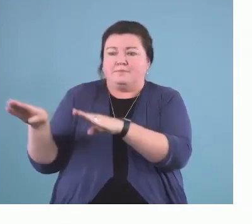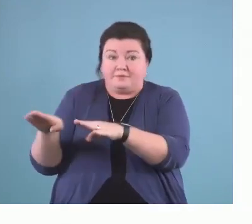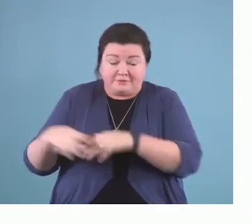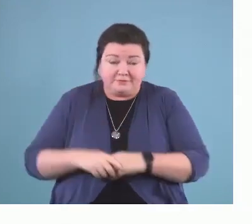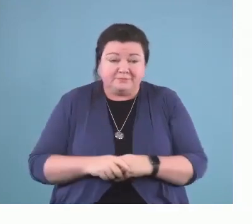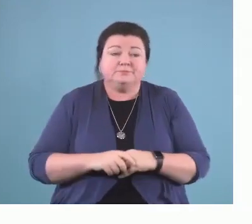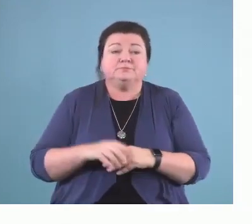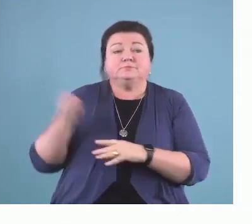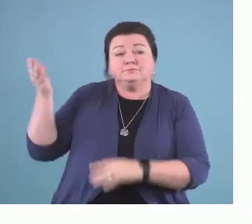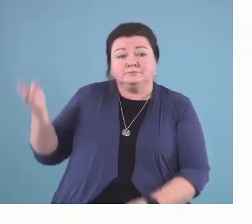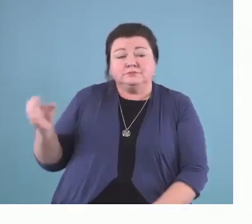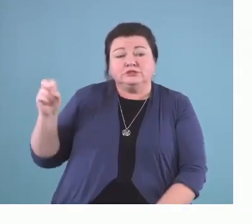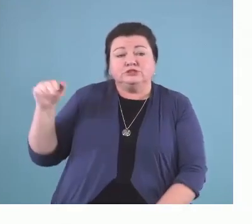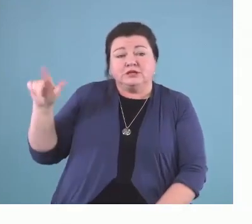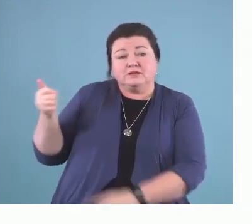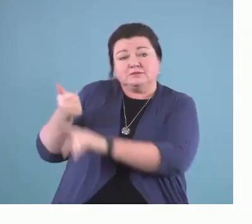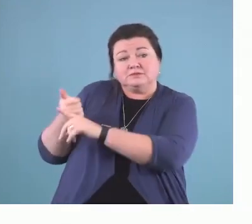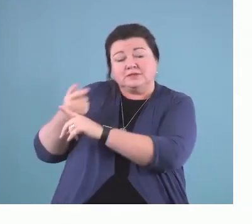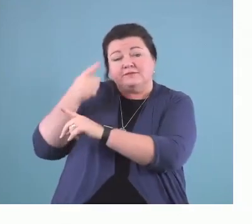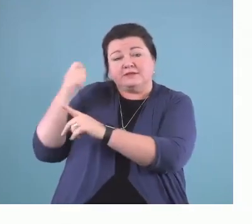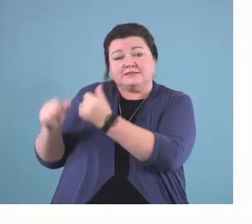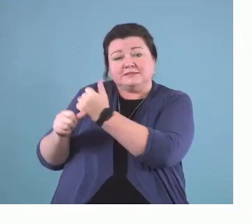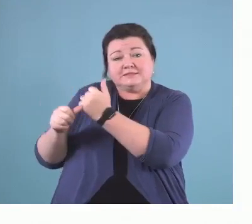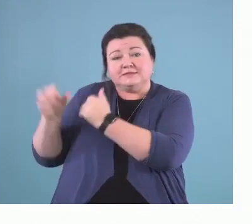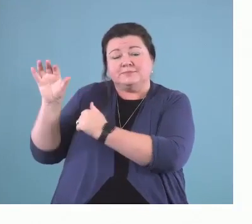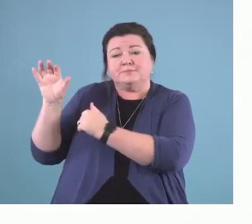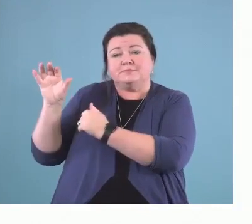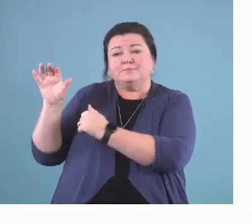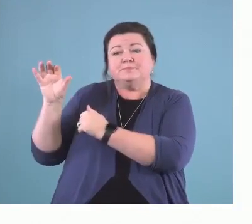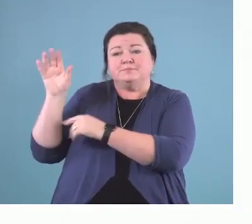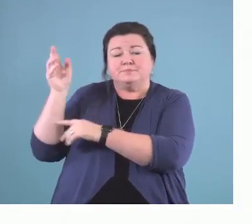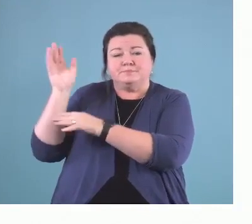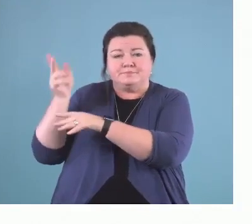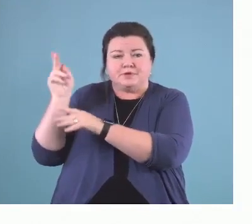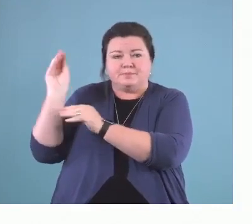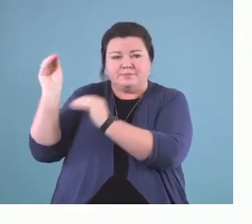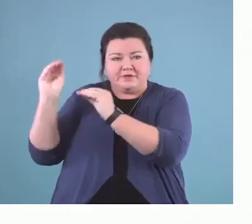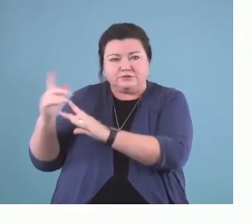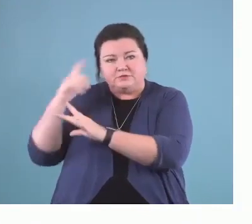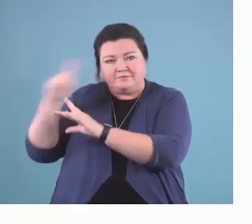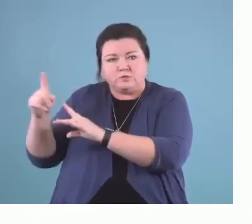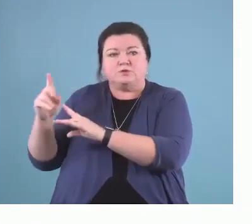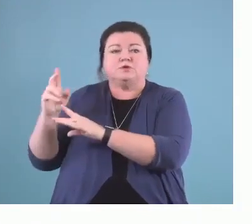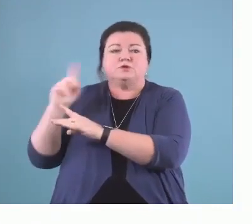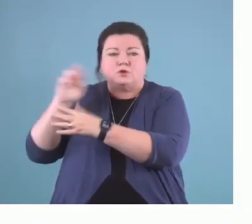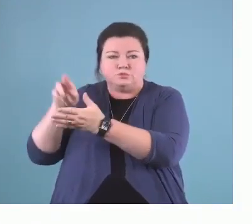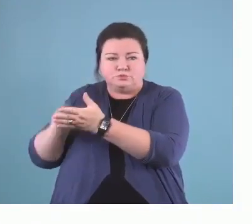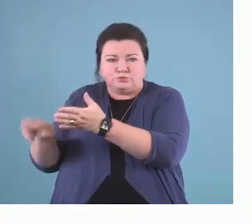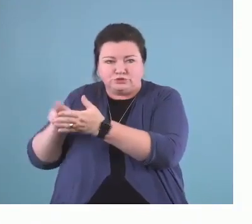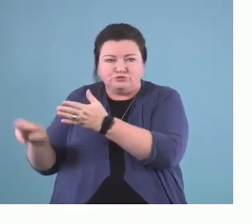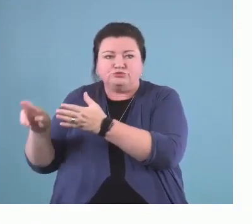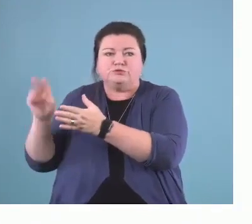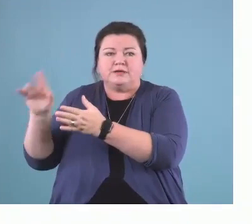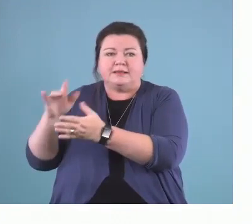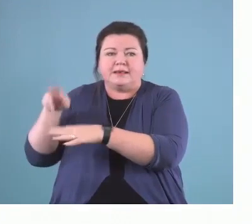Moody is an assistant professor at the Western University and she's also a research associate at the National